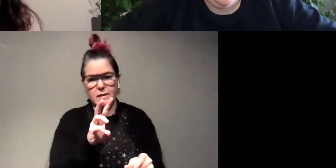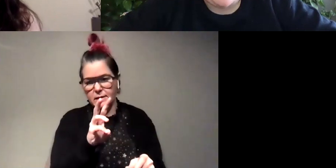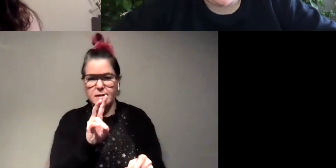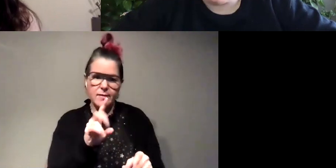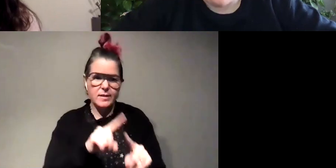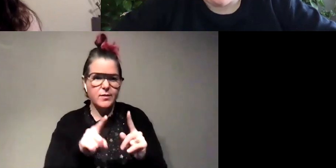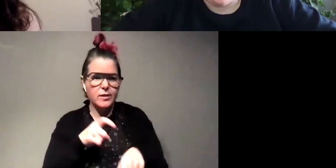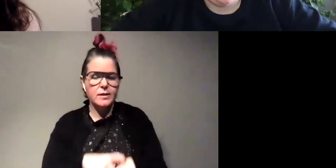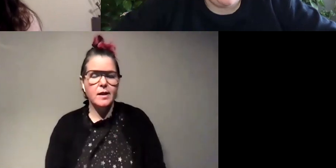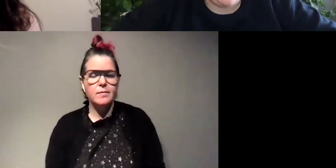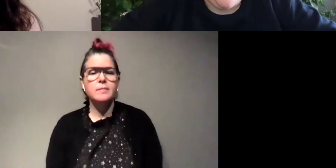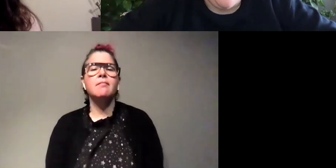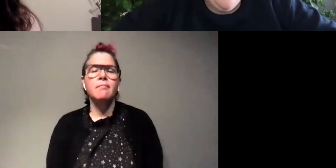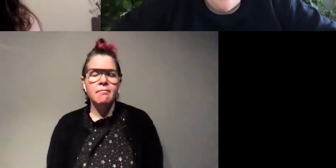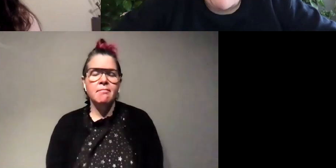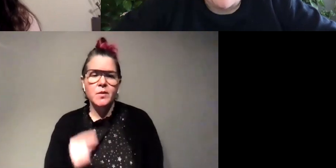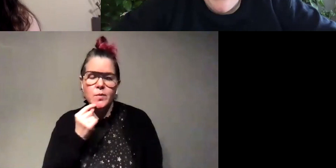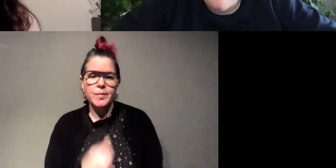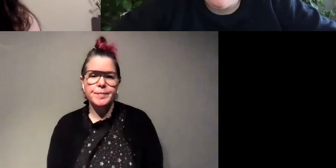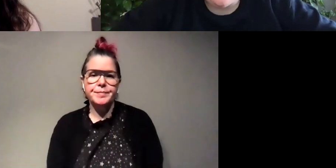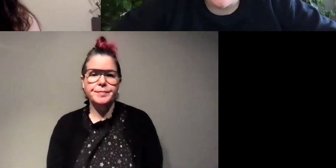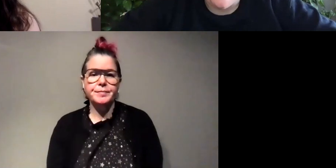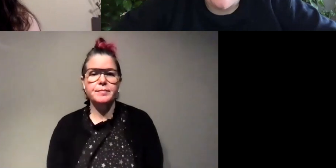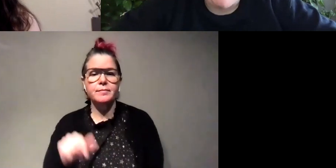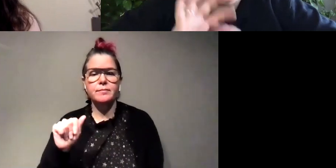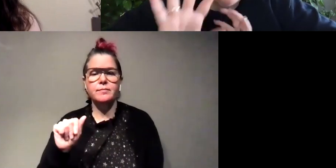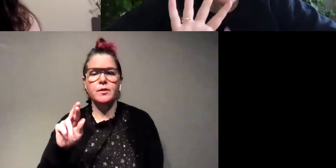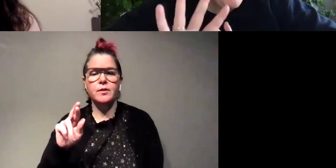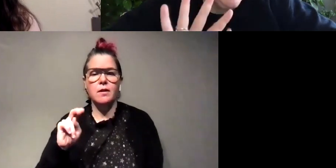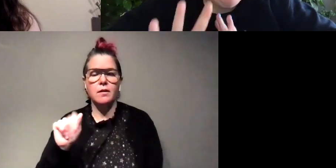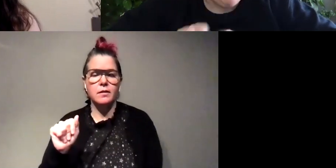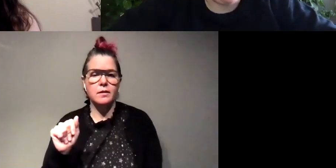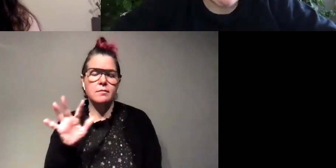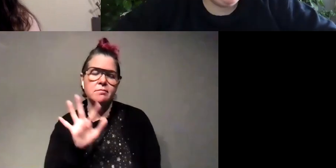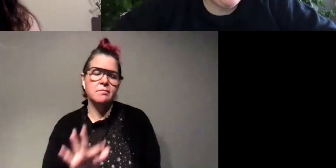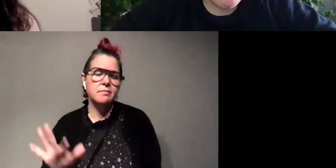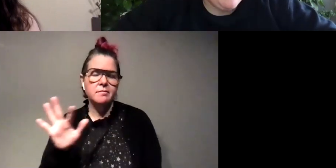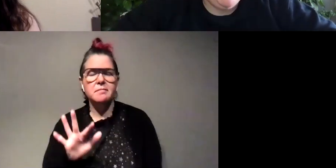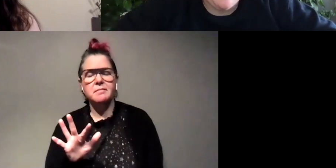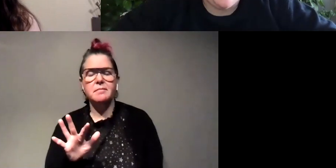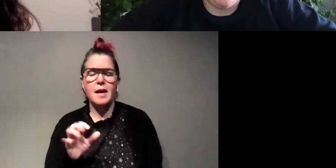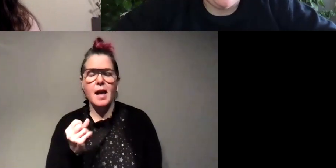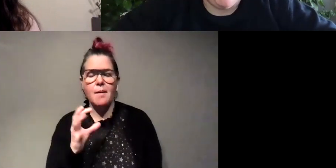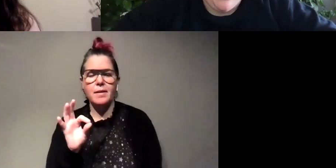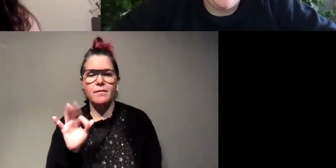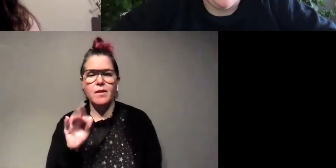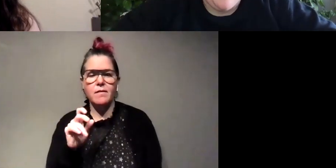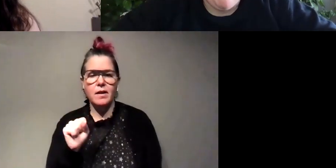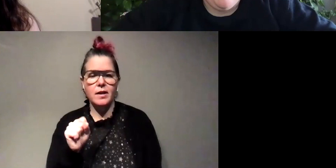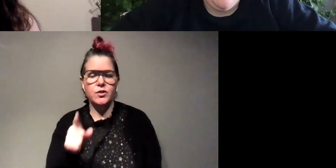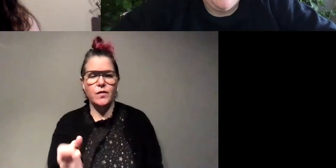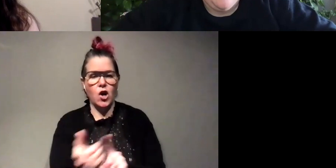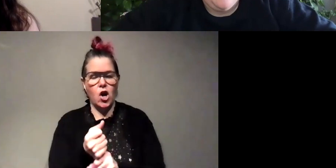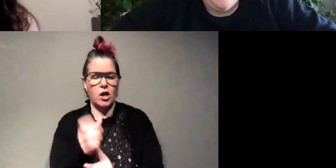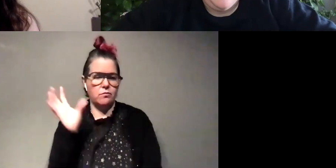that's super neat cool um ariana would like to know so approximately ballpark how many fireflies do you think you've caught in your